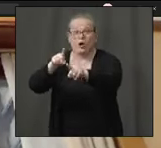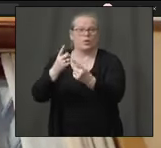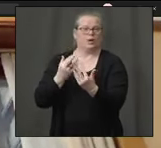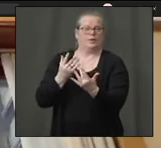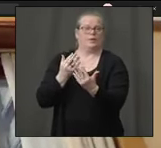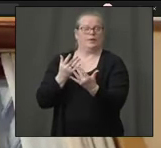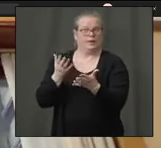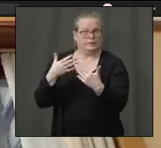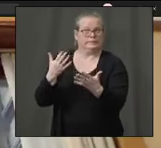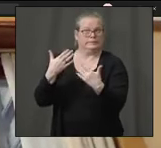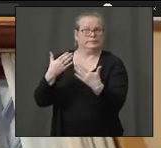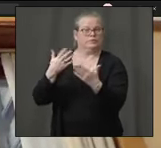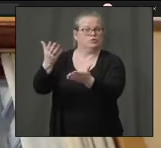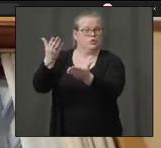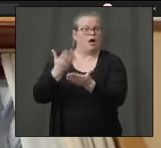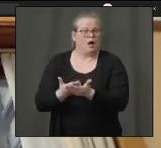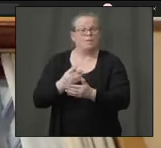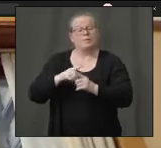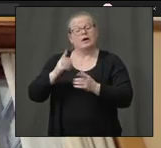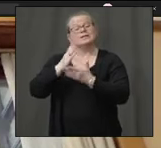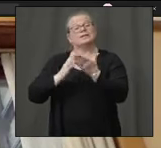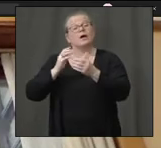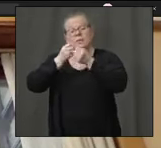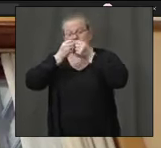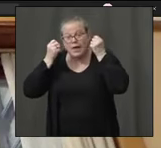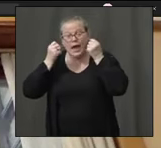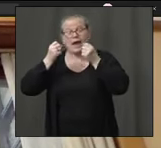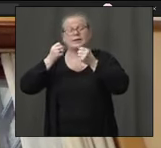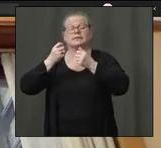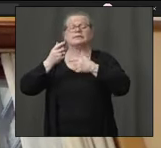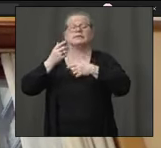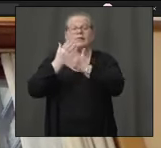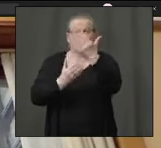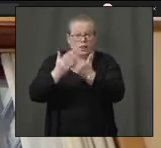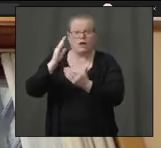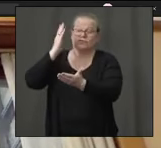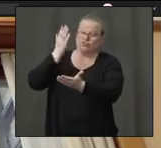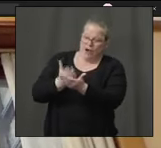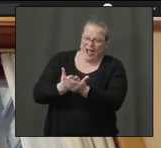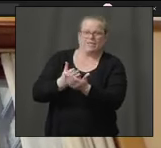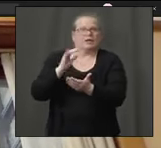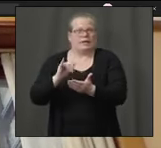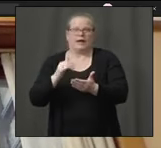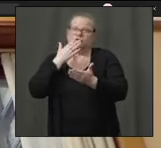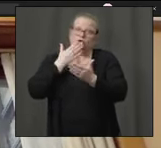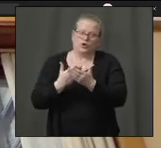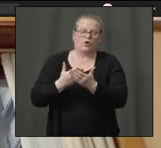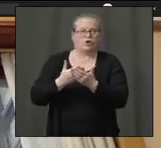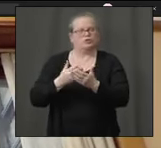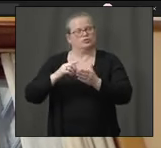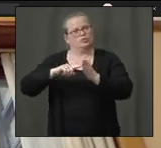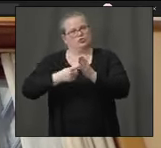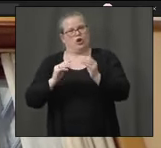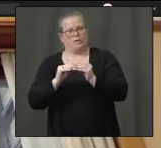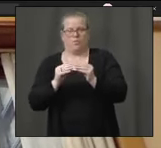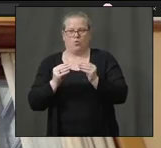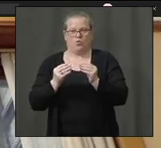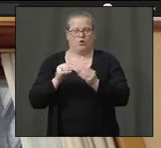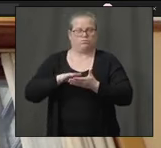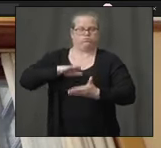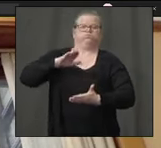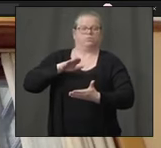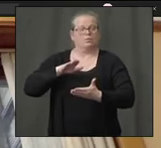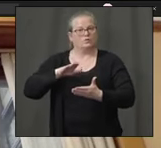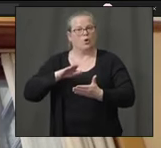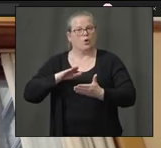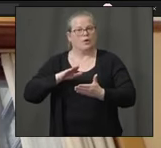But it's good to see some of our PPE orders starting to come in, and that will provide relief to a lot of the folks on the front lines that are going with, you short-term inventories right